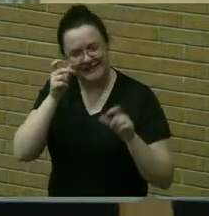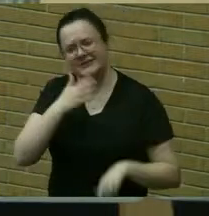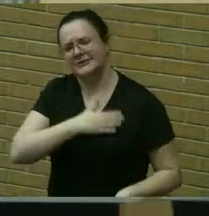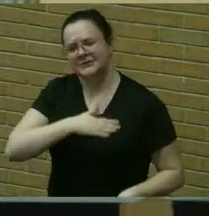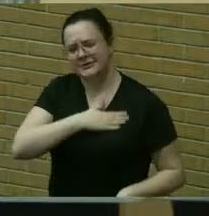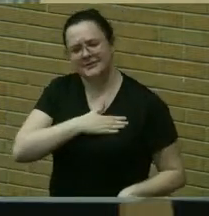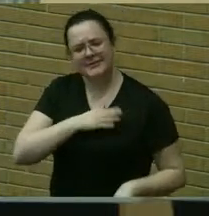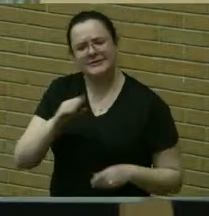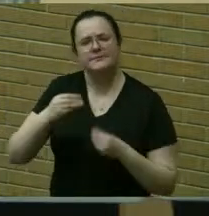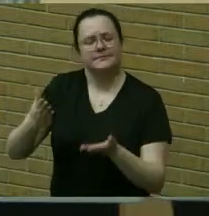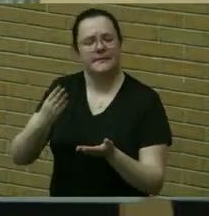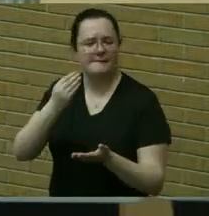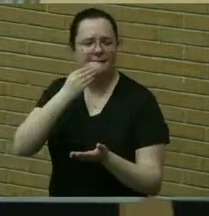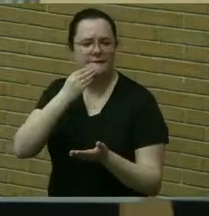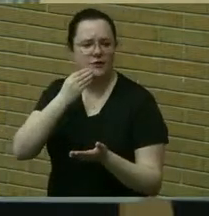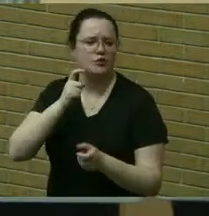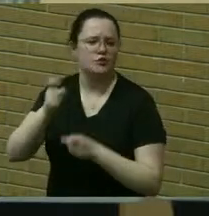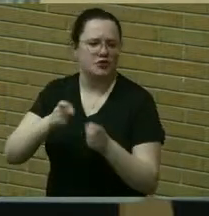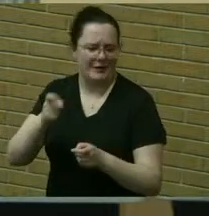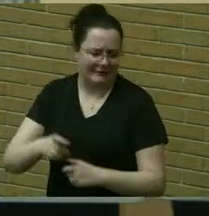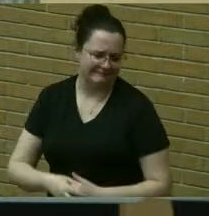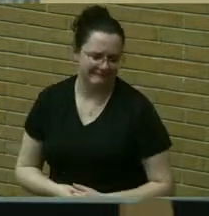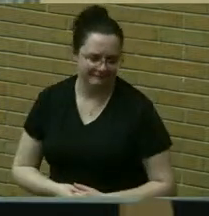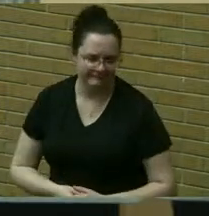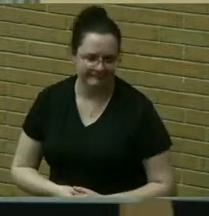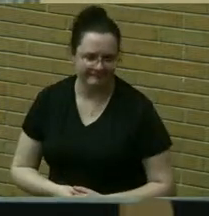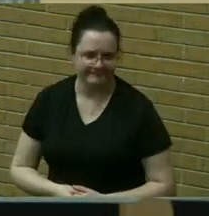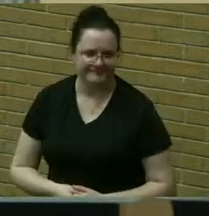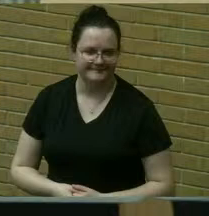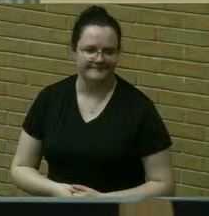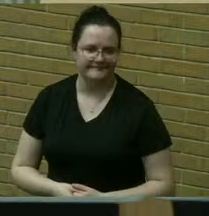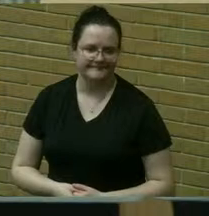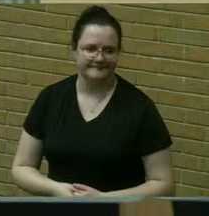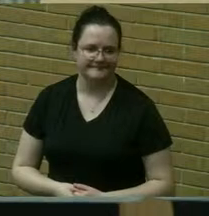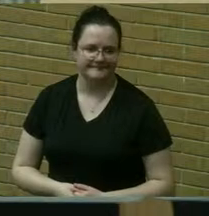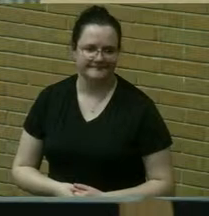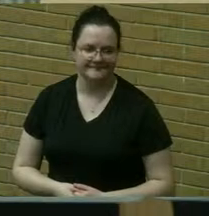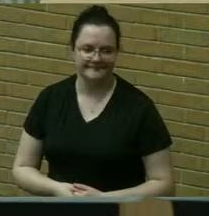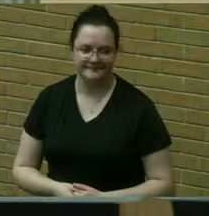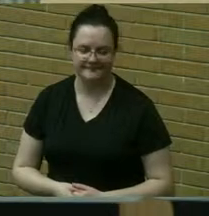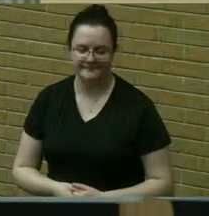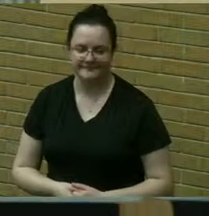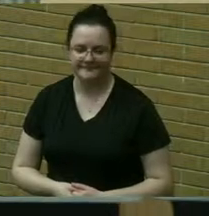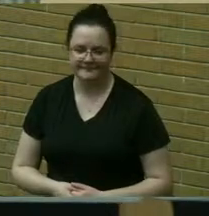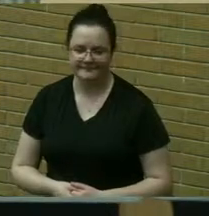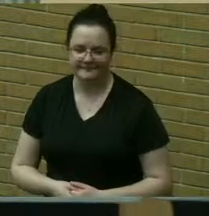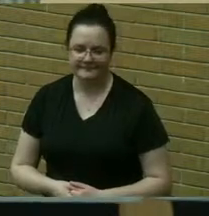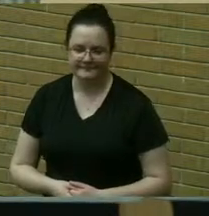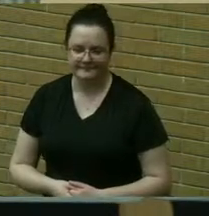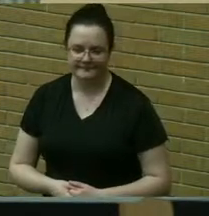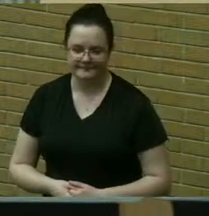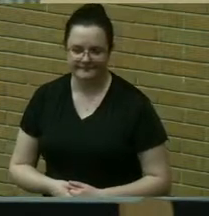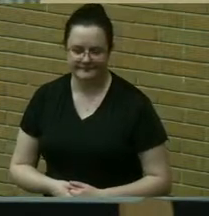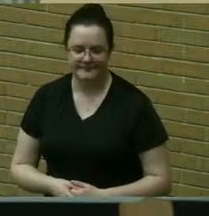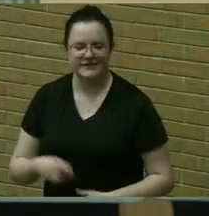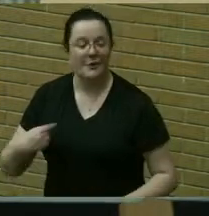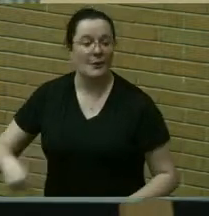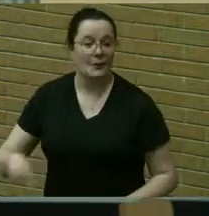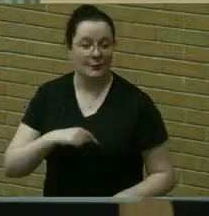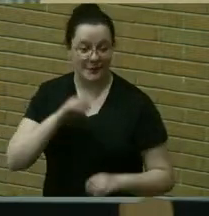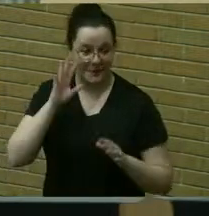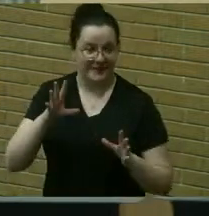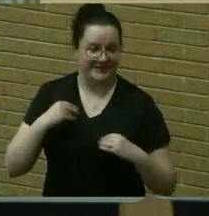please bring a non-perishable food item we've got a barrel out here and we can we'll be taking them at the